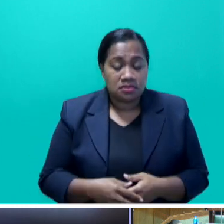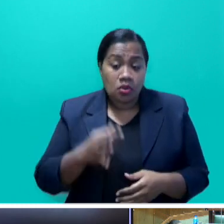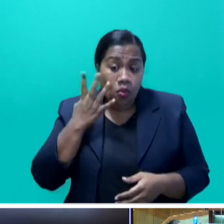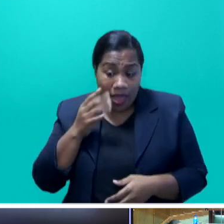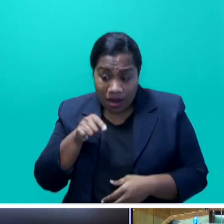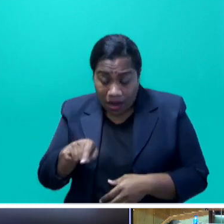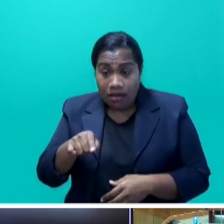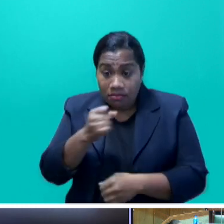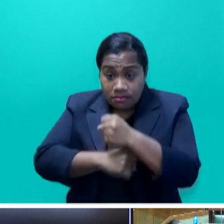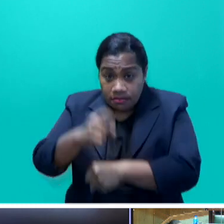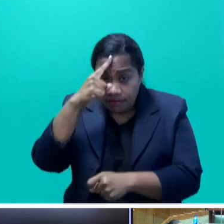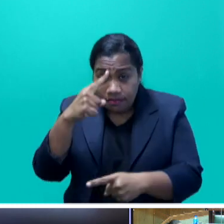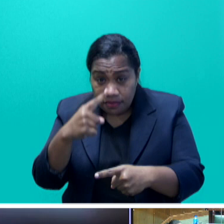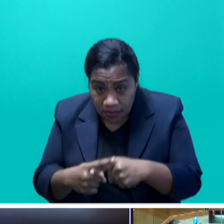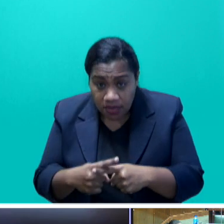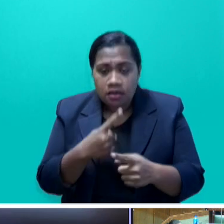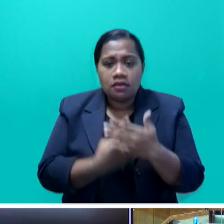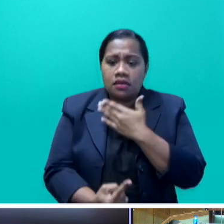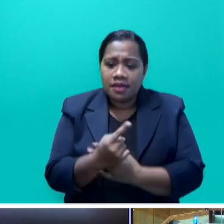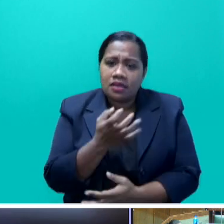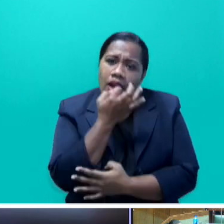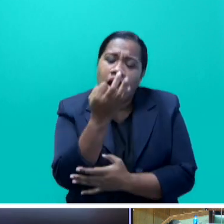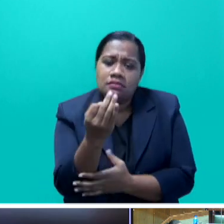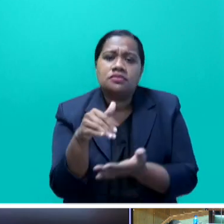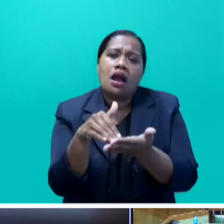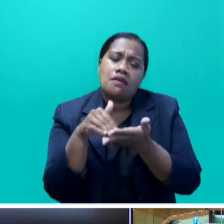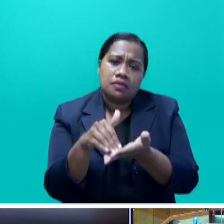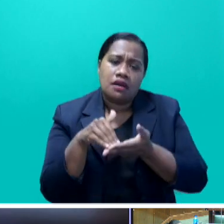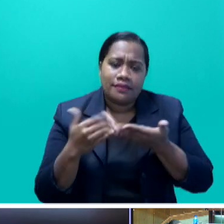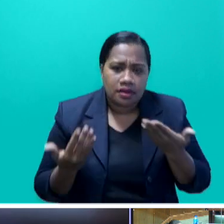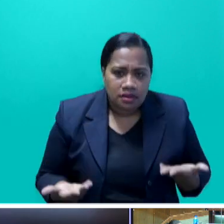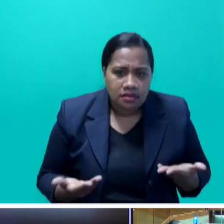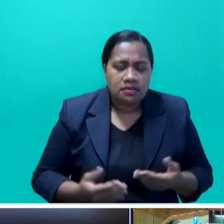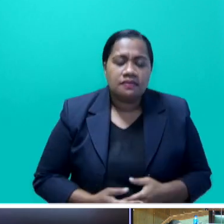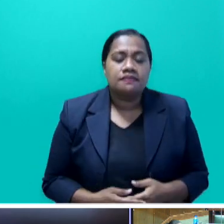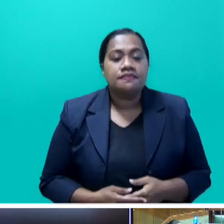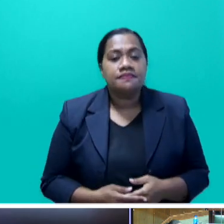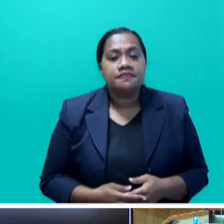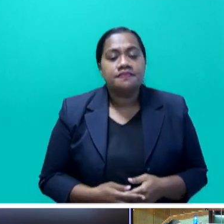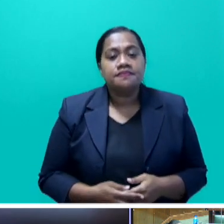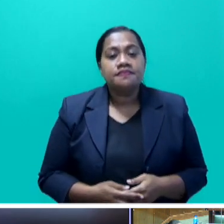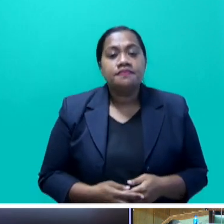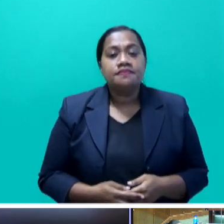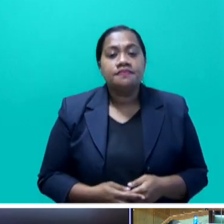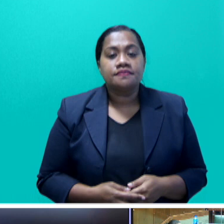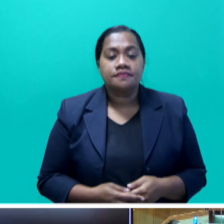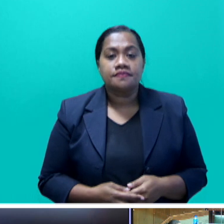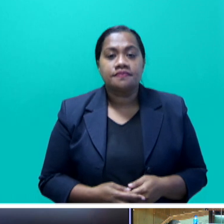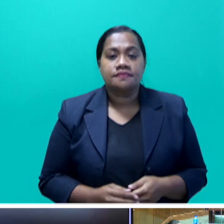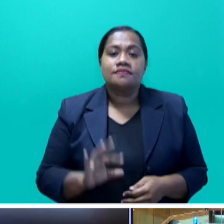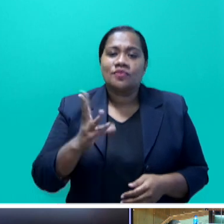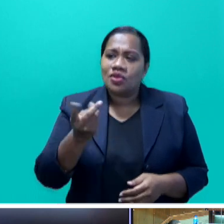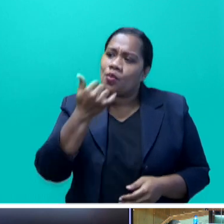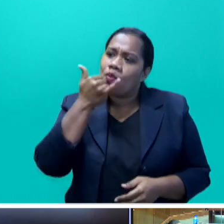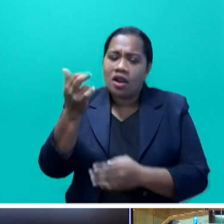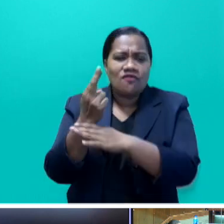in an 11th hour conversion to sanity and sobriety. They will call for an ambulance